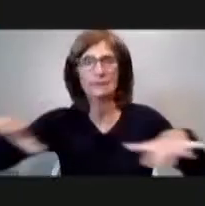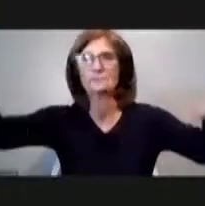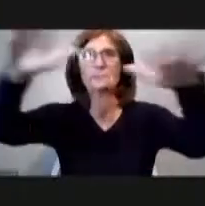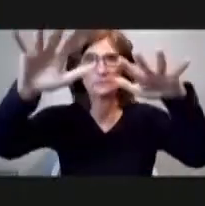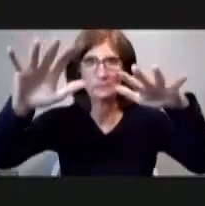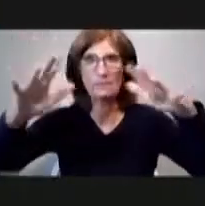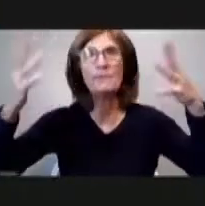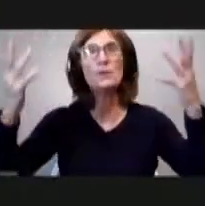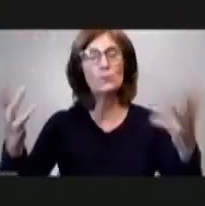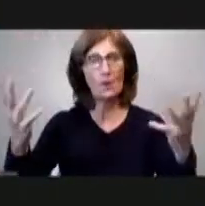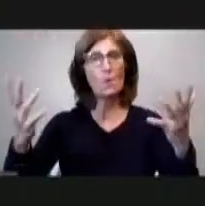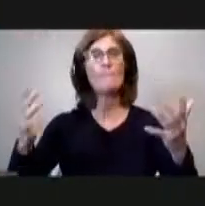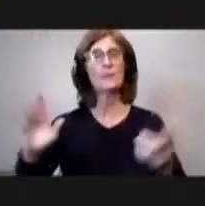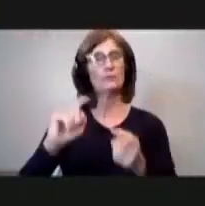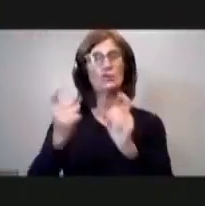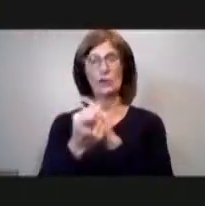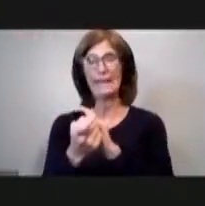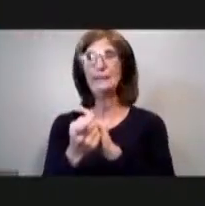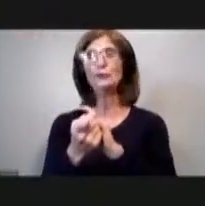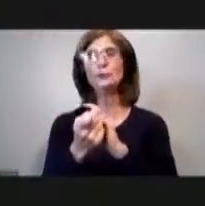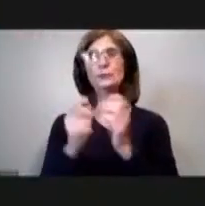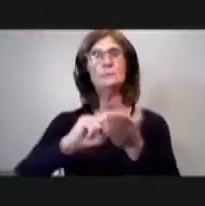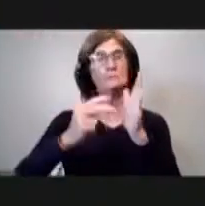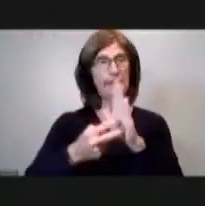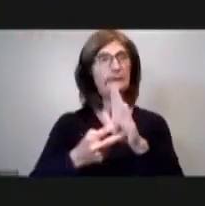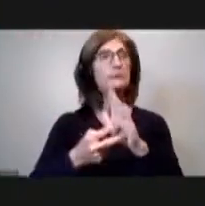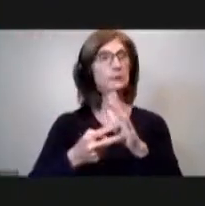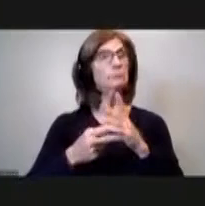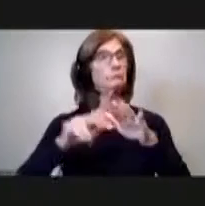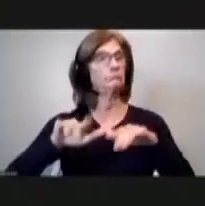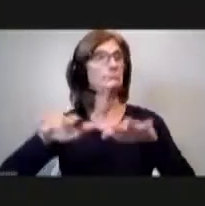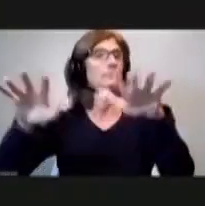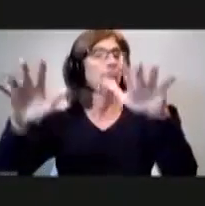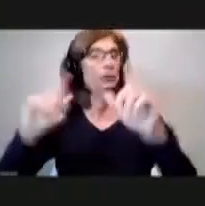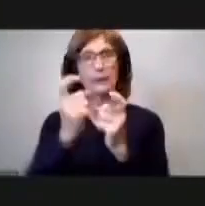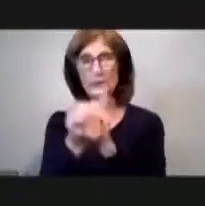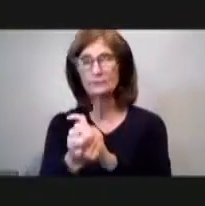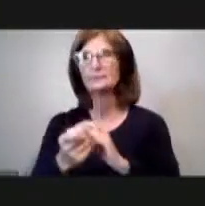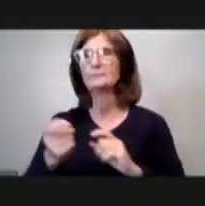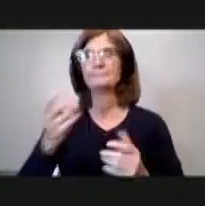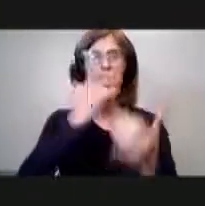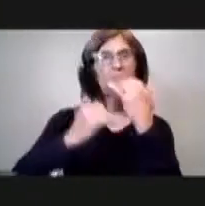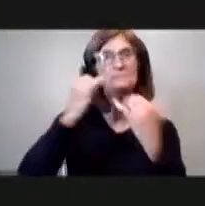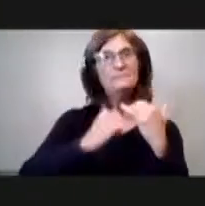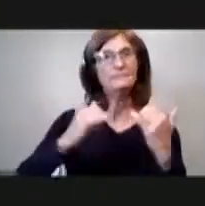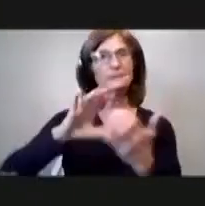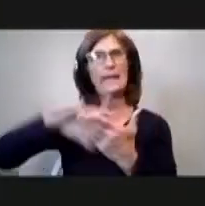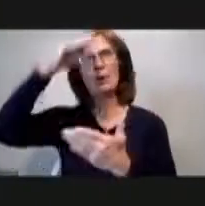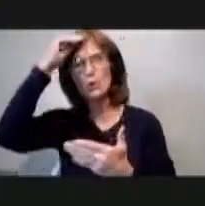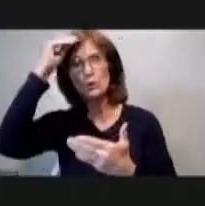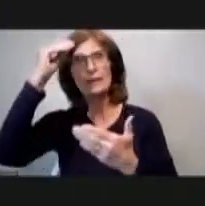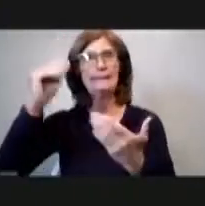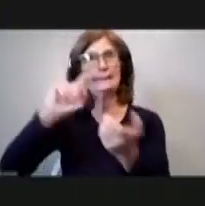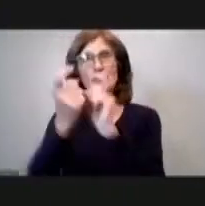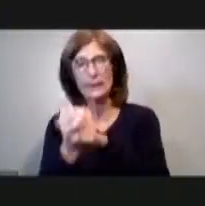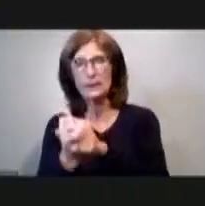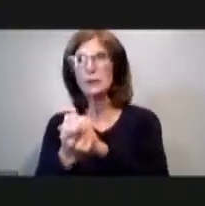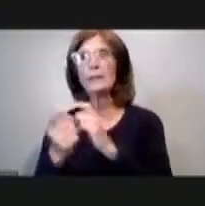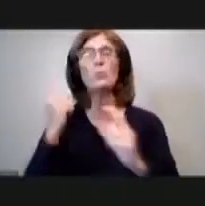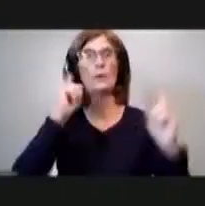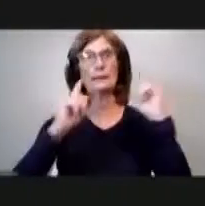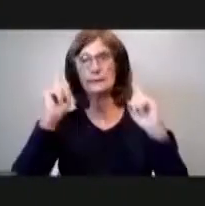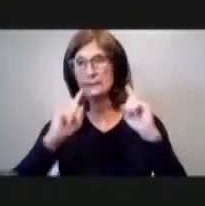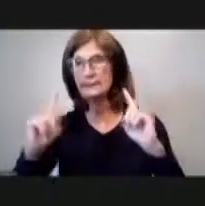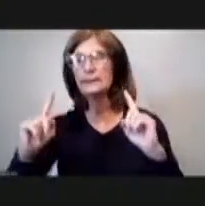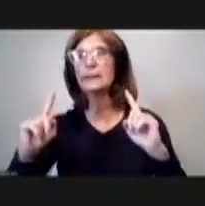that change is going to come um you know mistakes and learning curve um and we're listening and we're going to